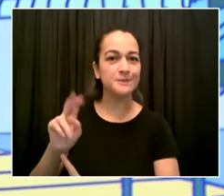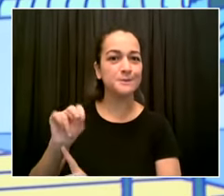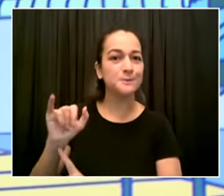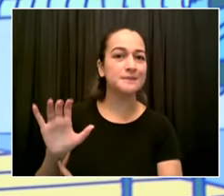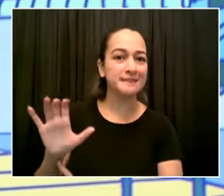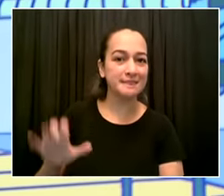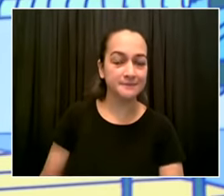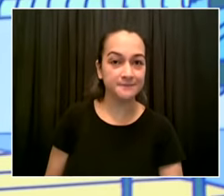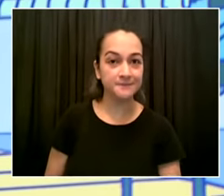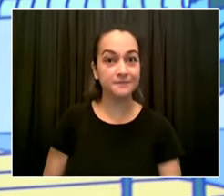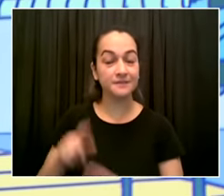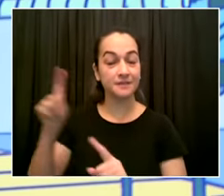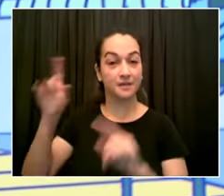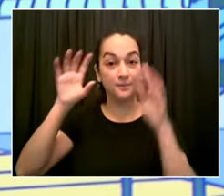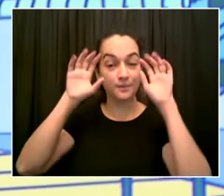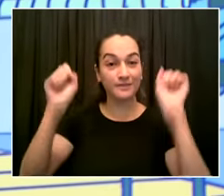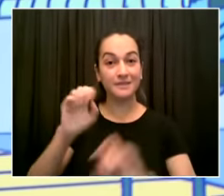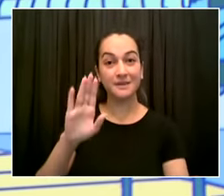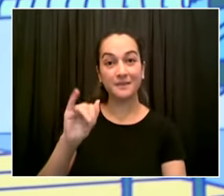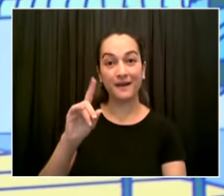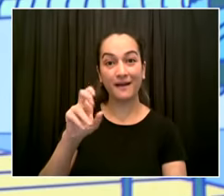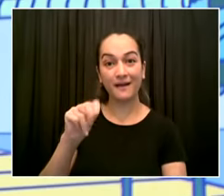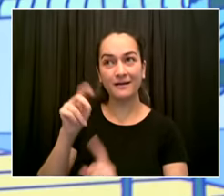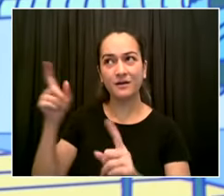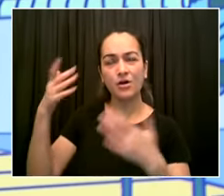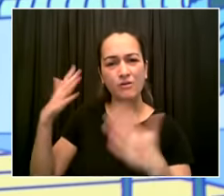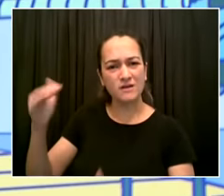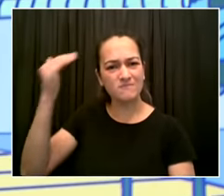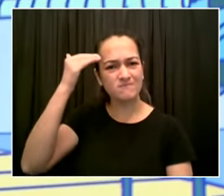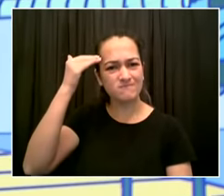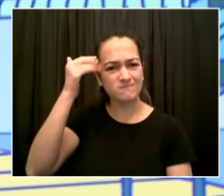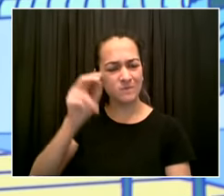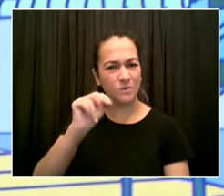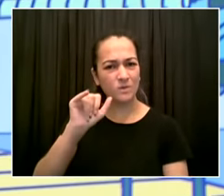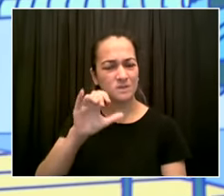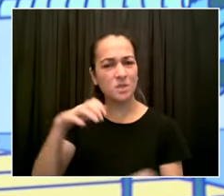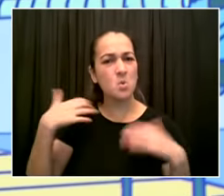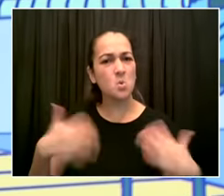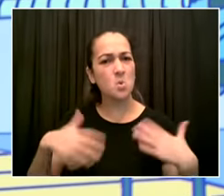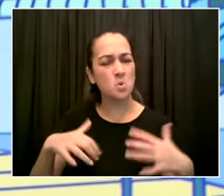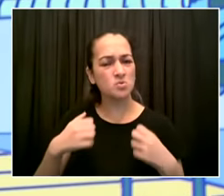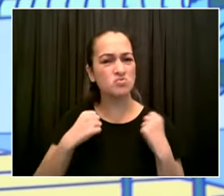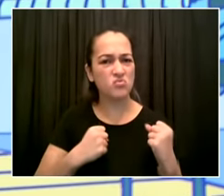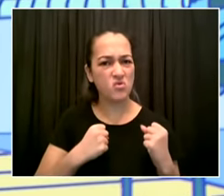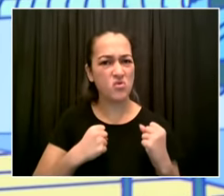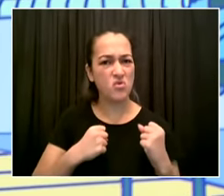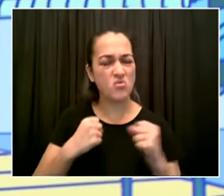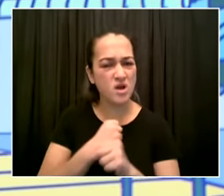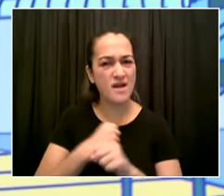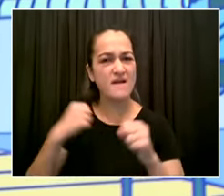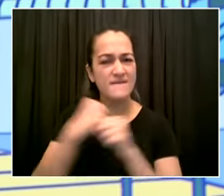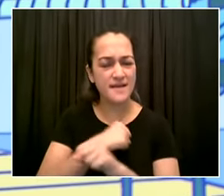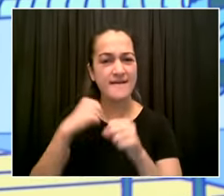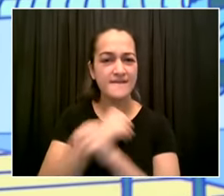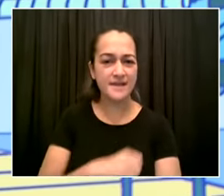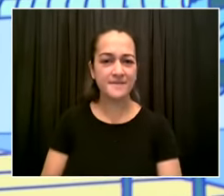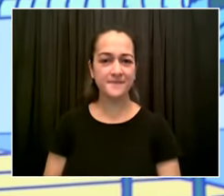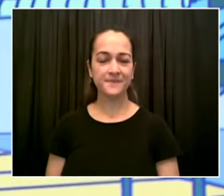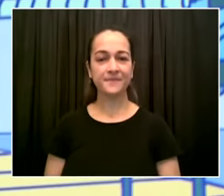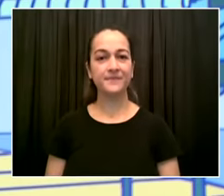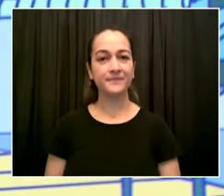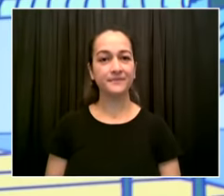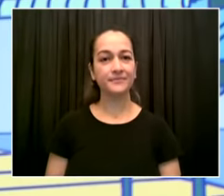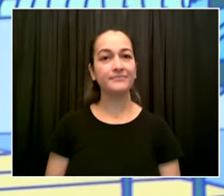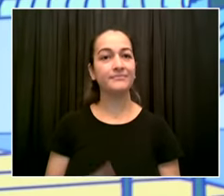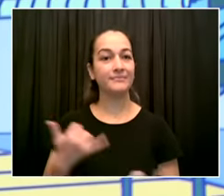really clear uh we've got to keep this moving we need momentum i'm glad the fda acted on pfizer they need to act immediately on